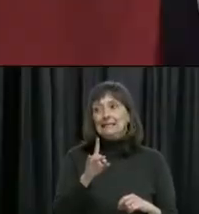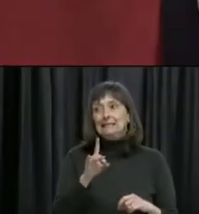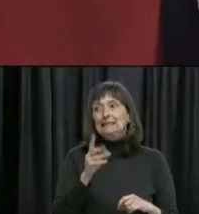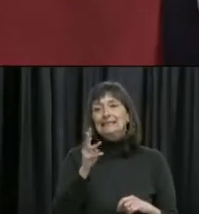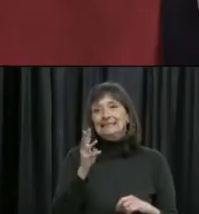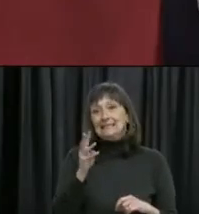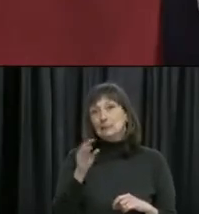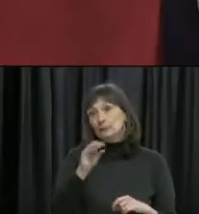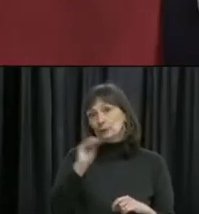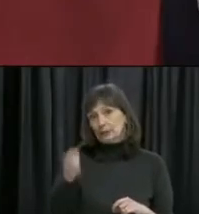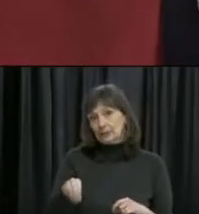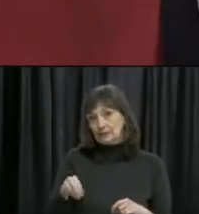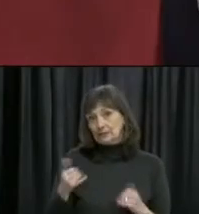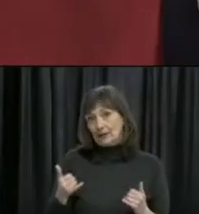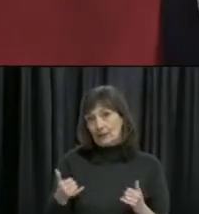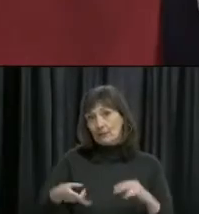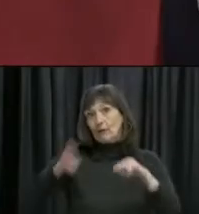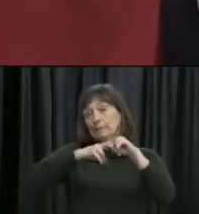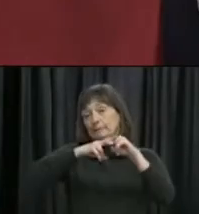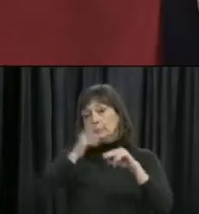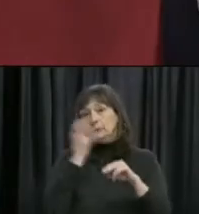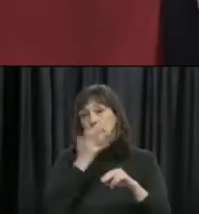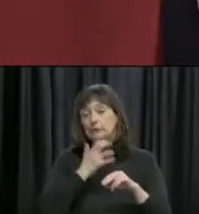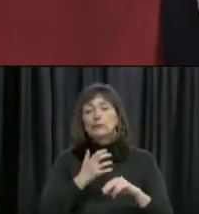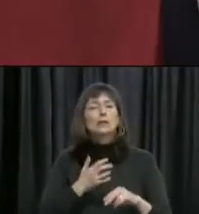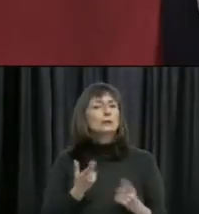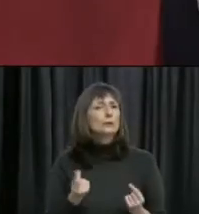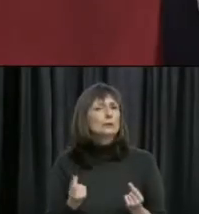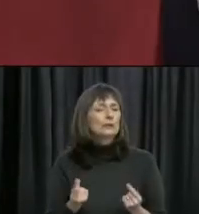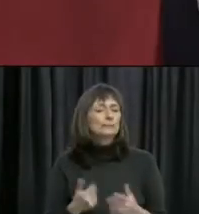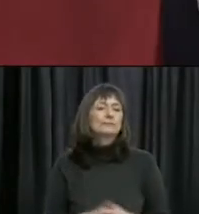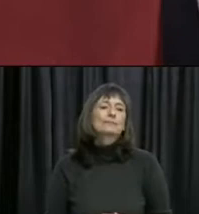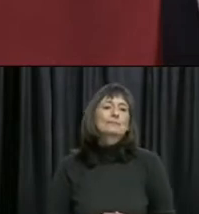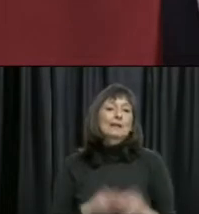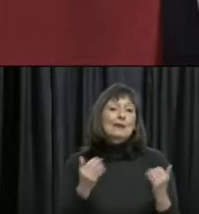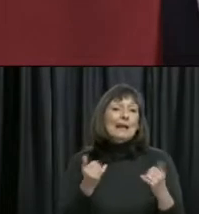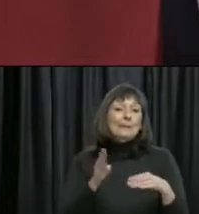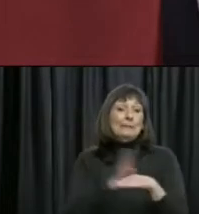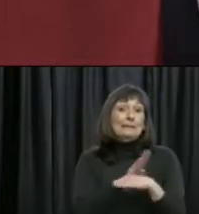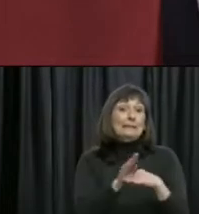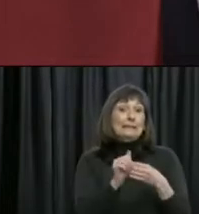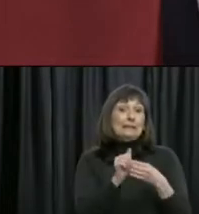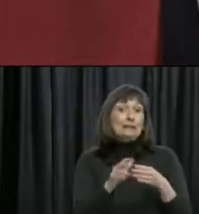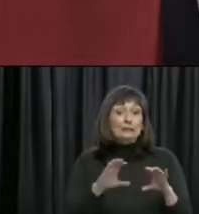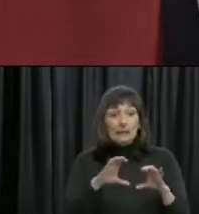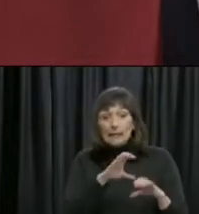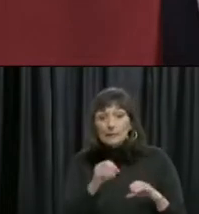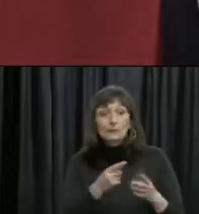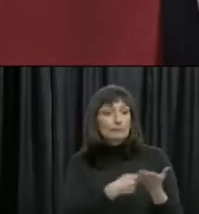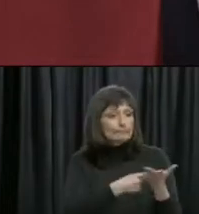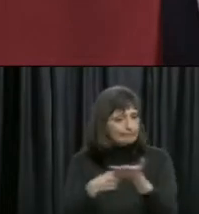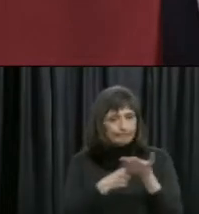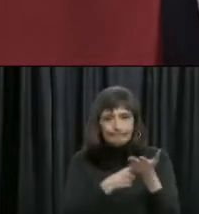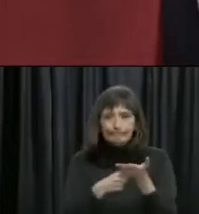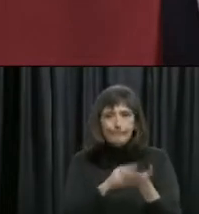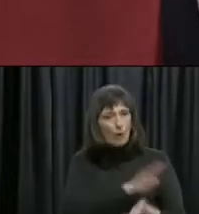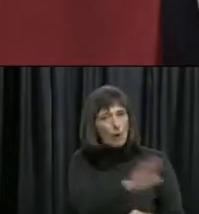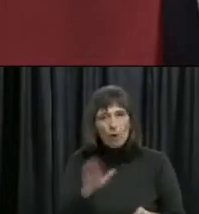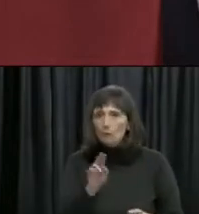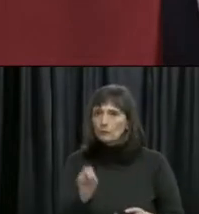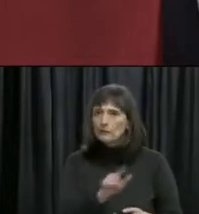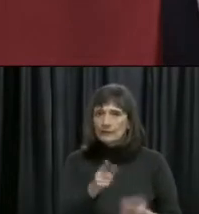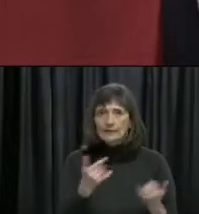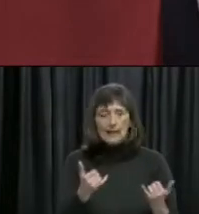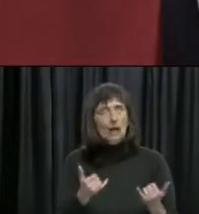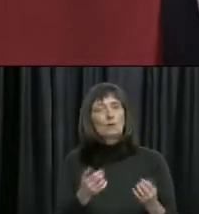we're doing community engagement with our business leaders now across, you Newfoundland and Labrador. So there's an extensive reach